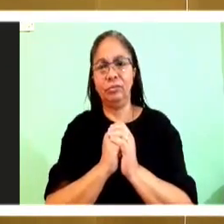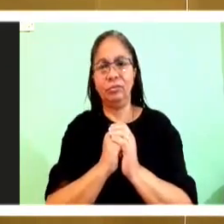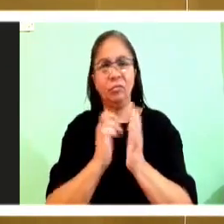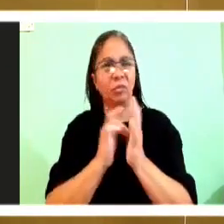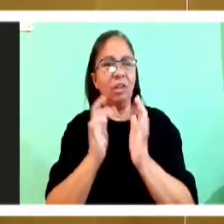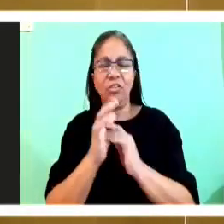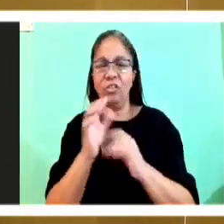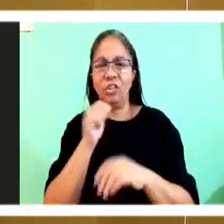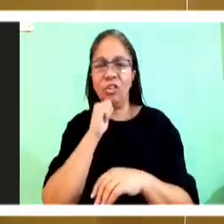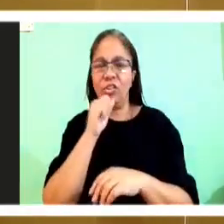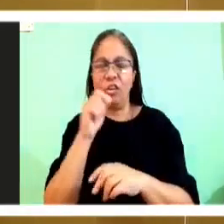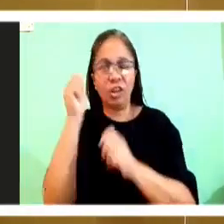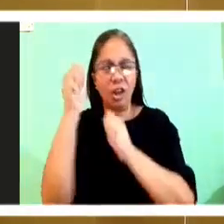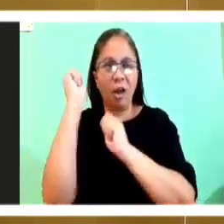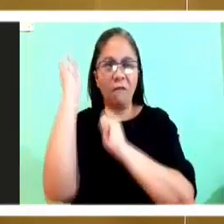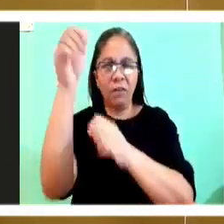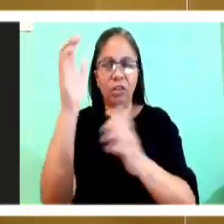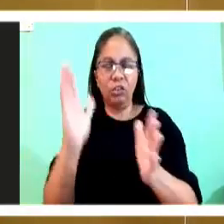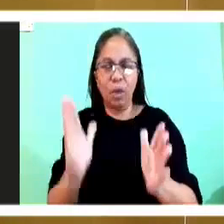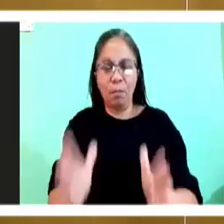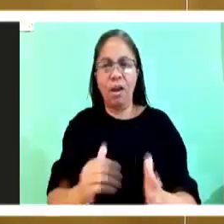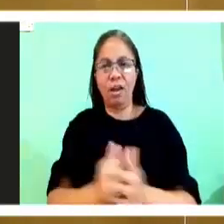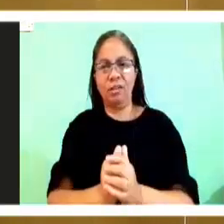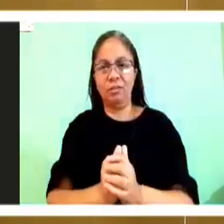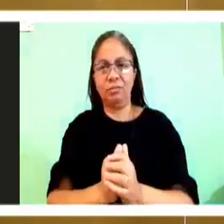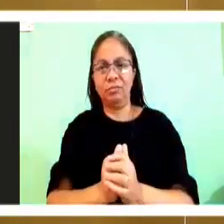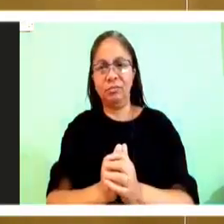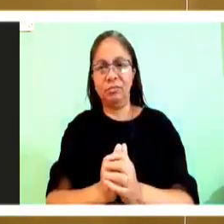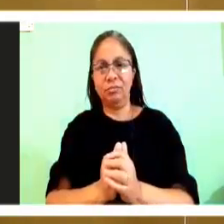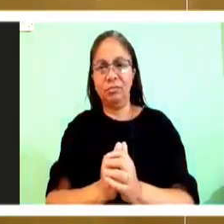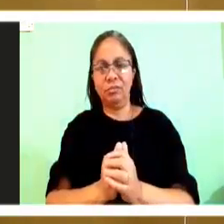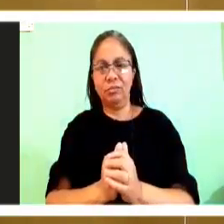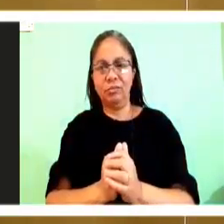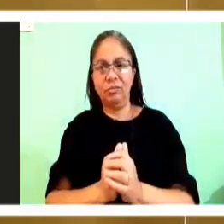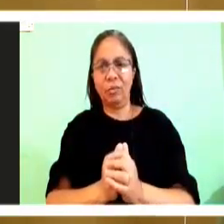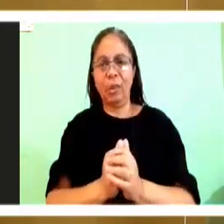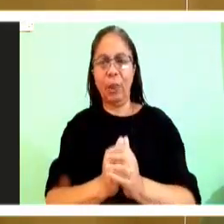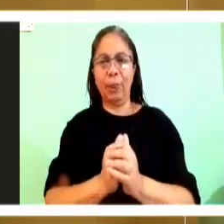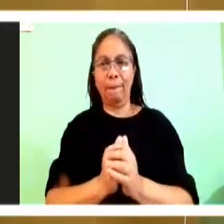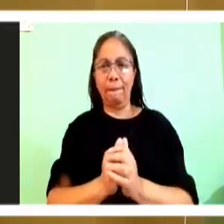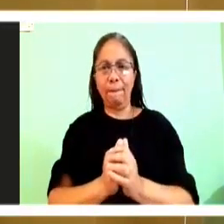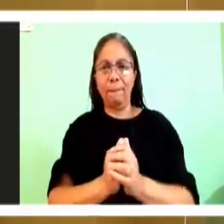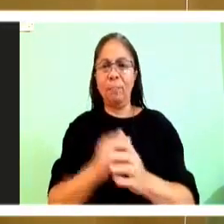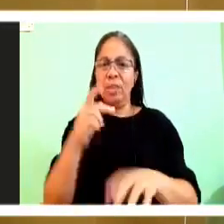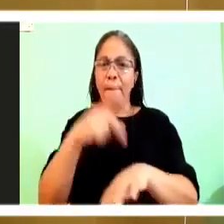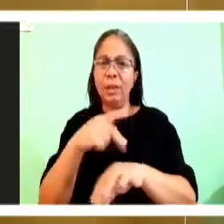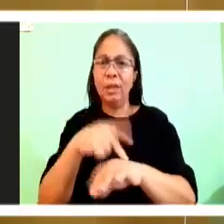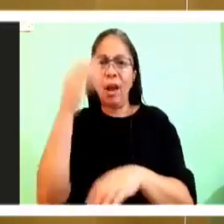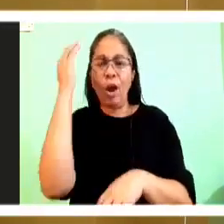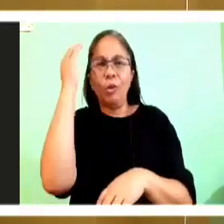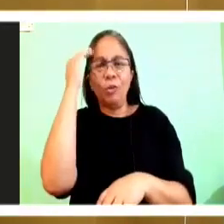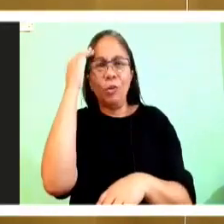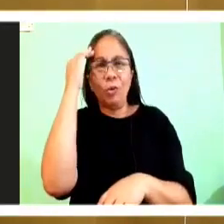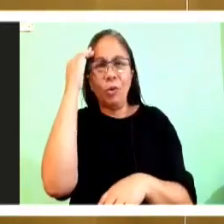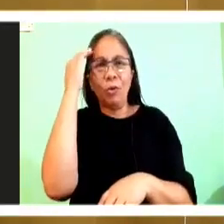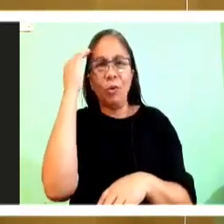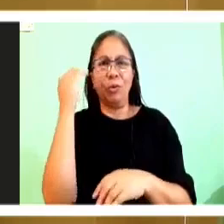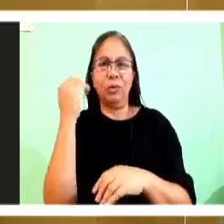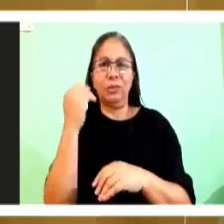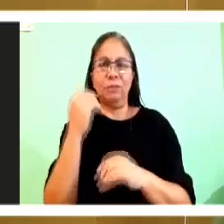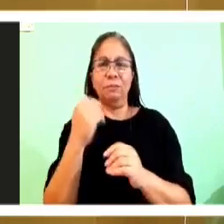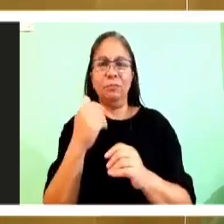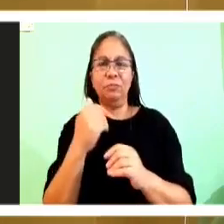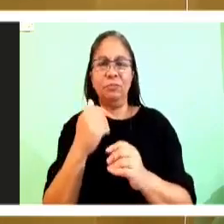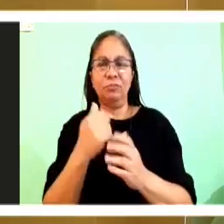the fact that fish, everything that Simon knows, tells Simon that what Jesus is asking is